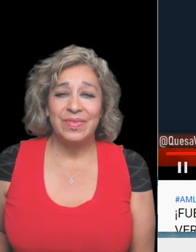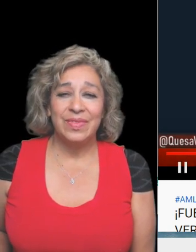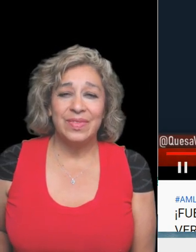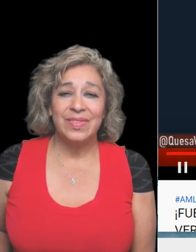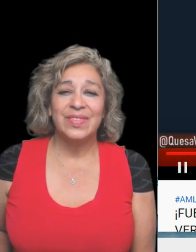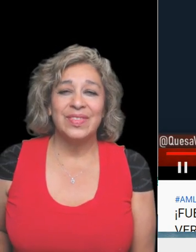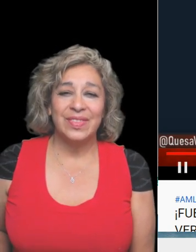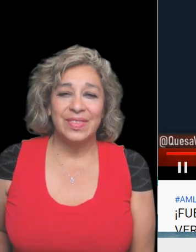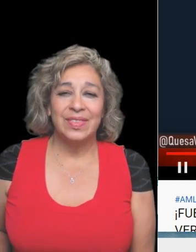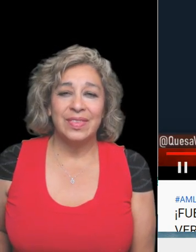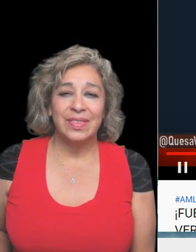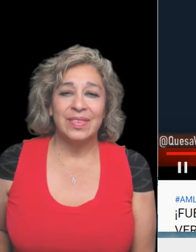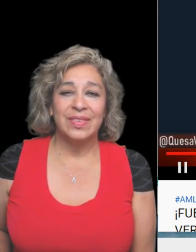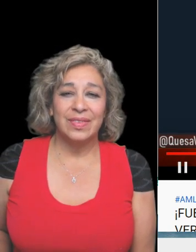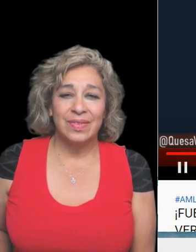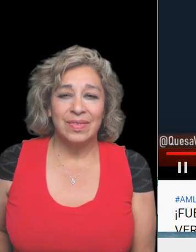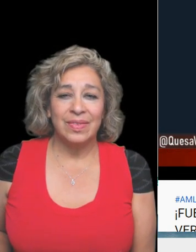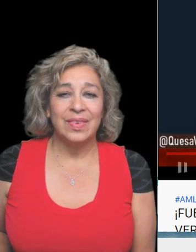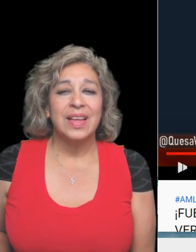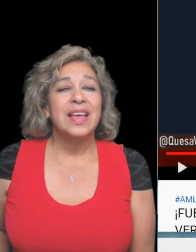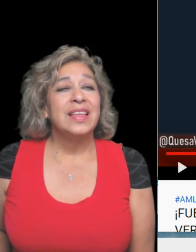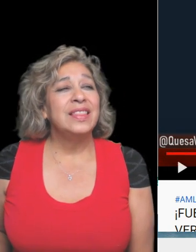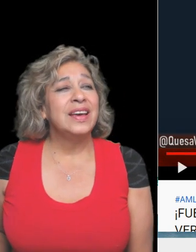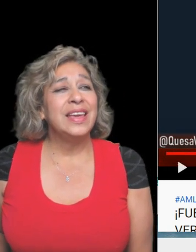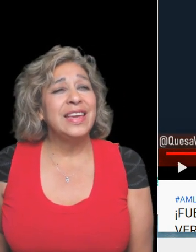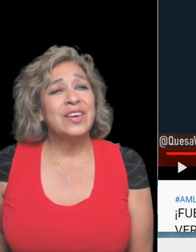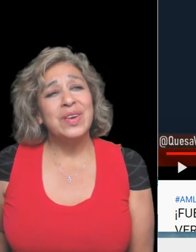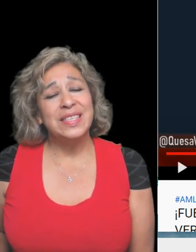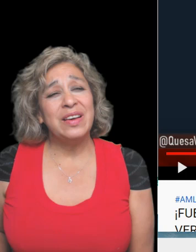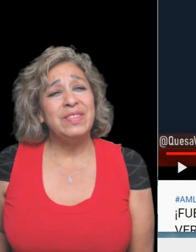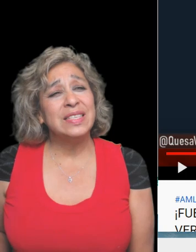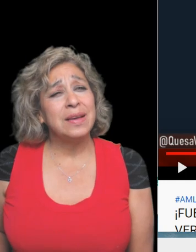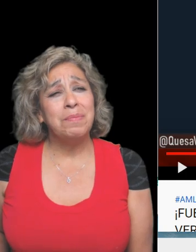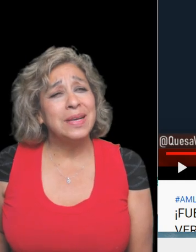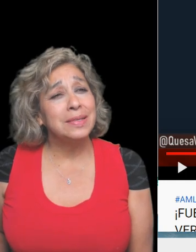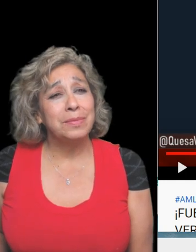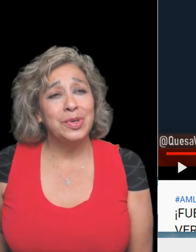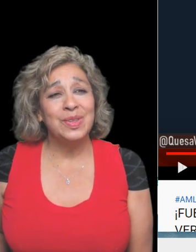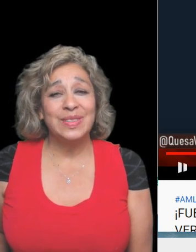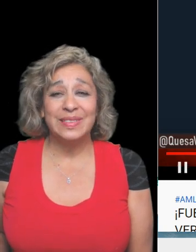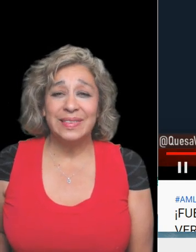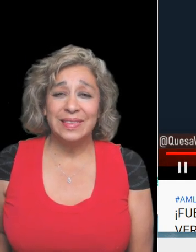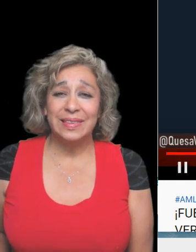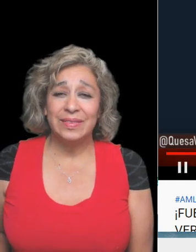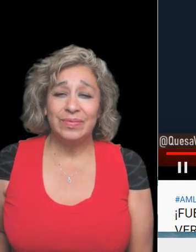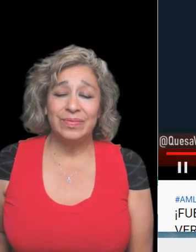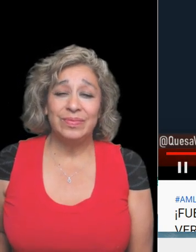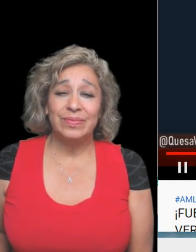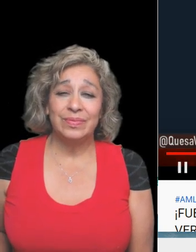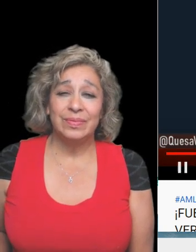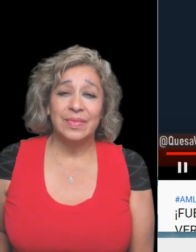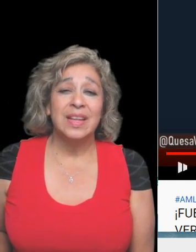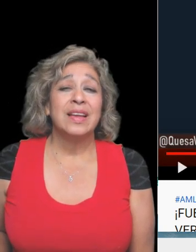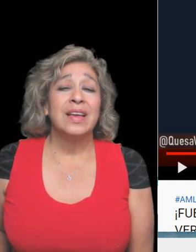increase of this combustible that